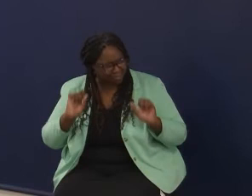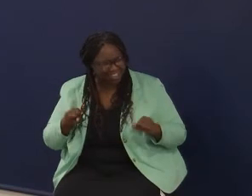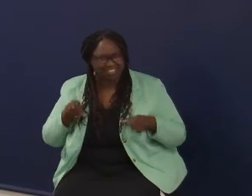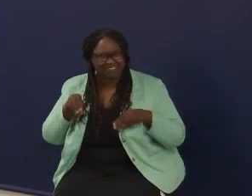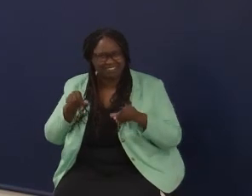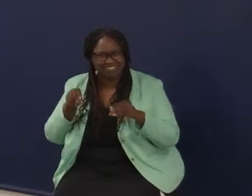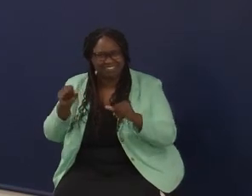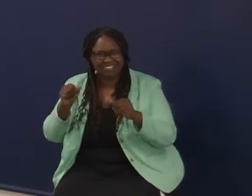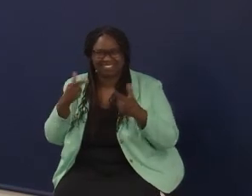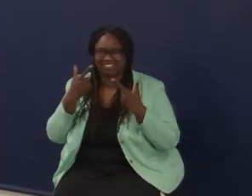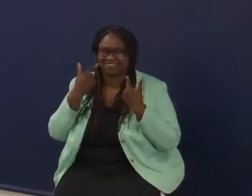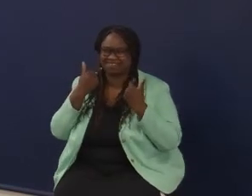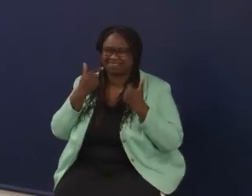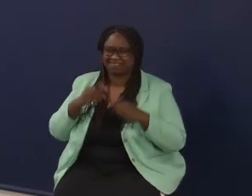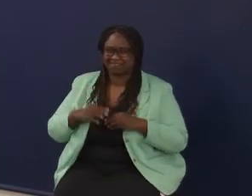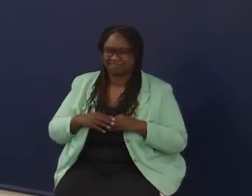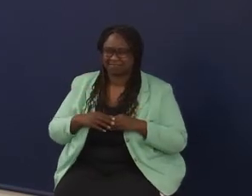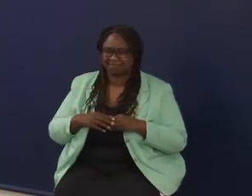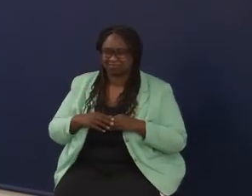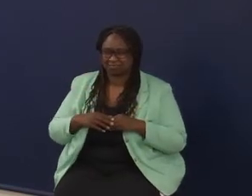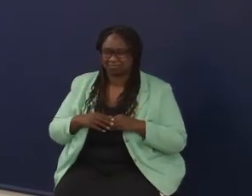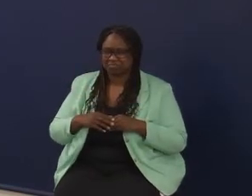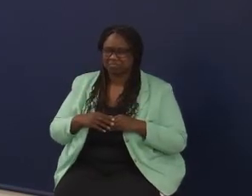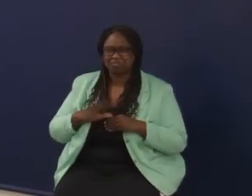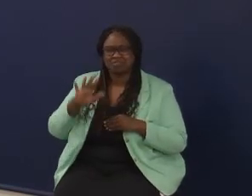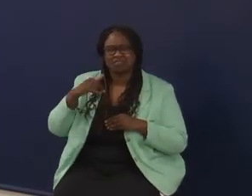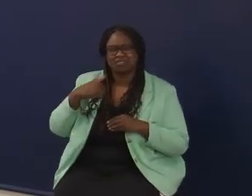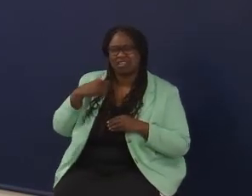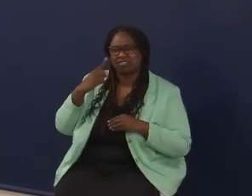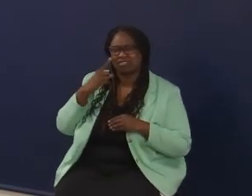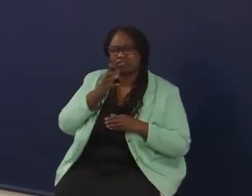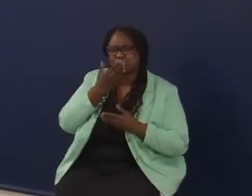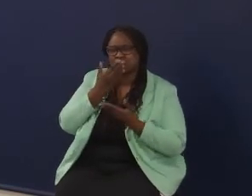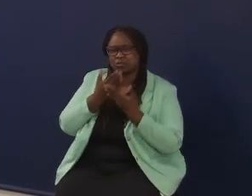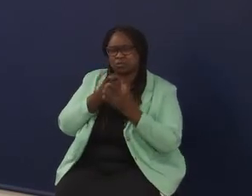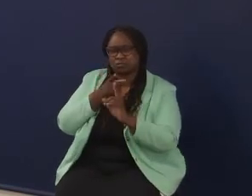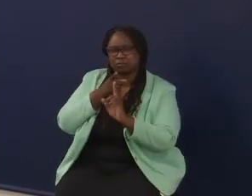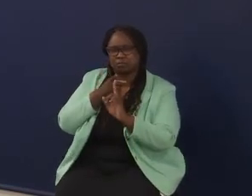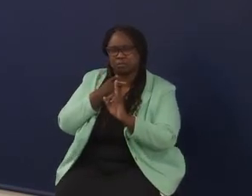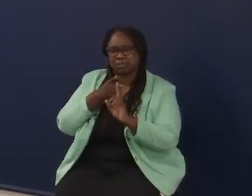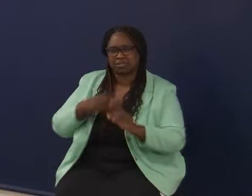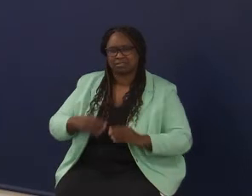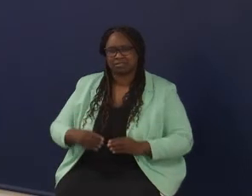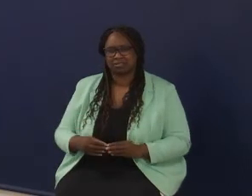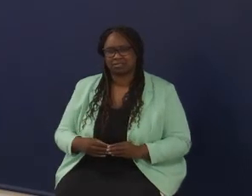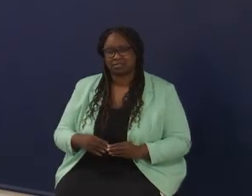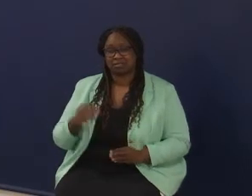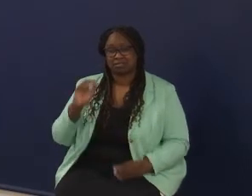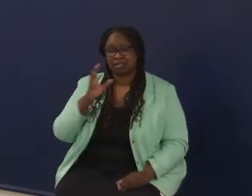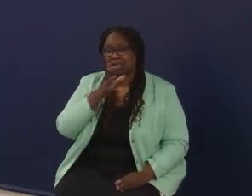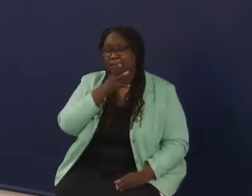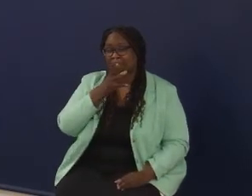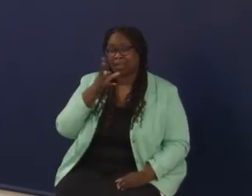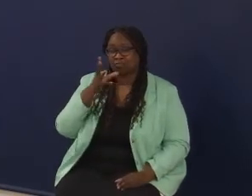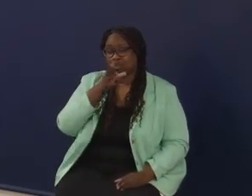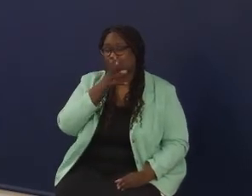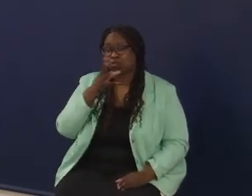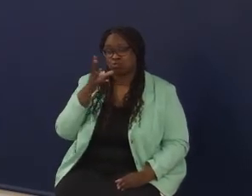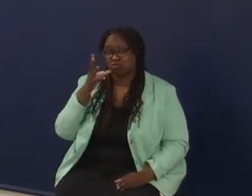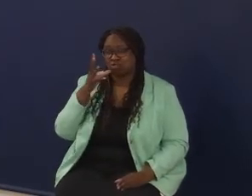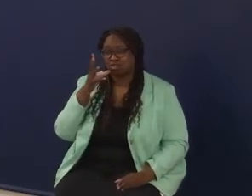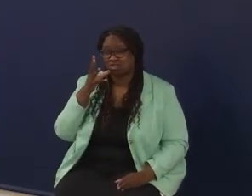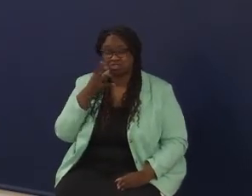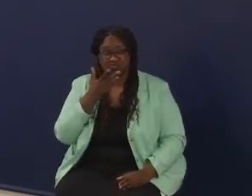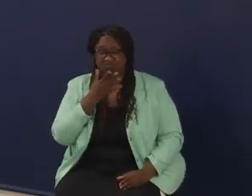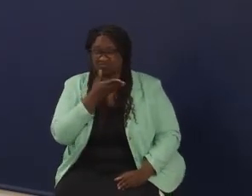I think that's a really good point that agriculture is really big there. So,